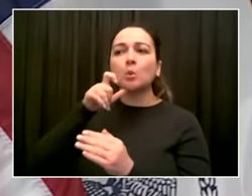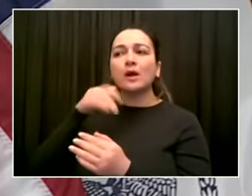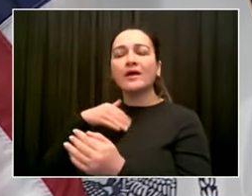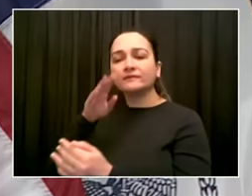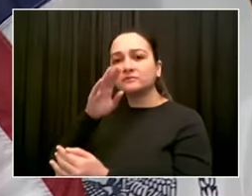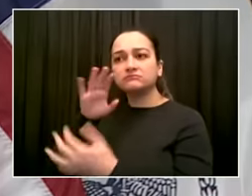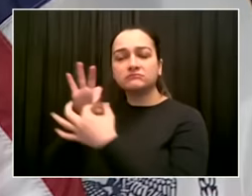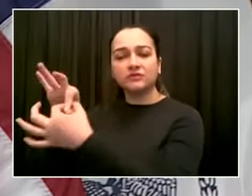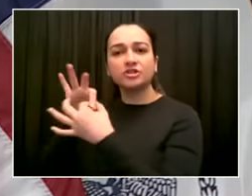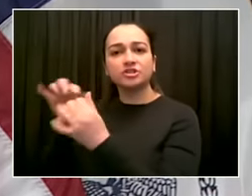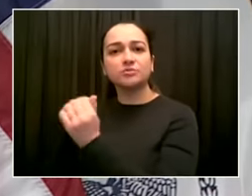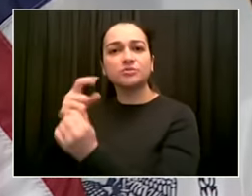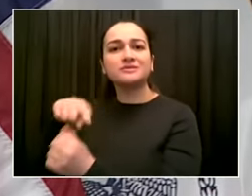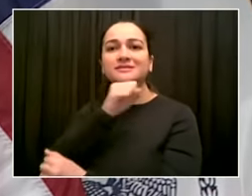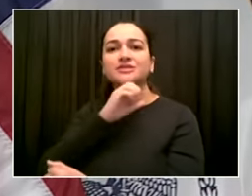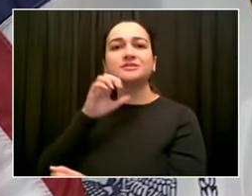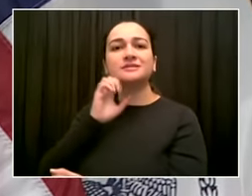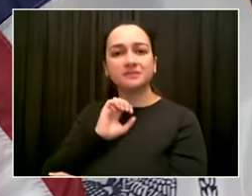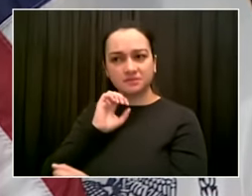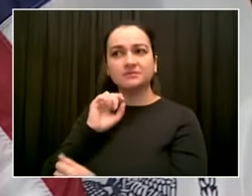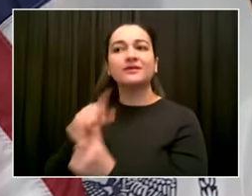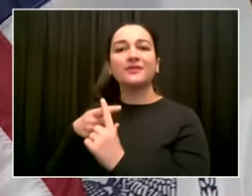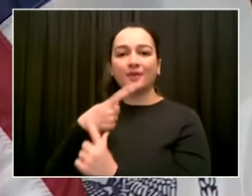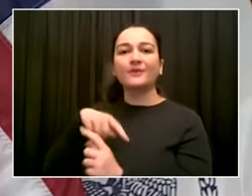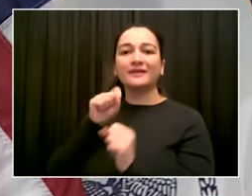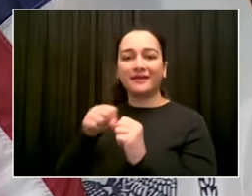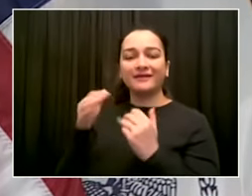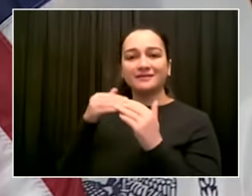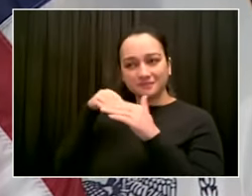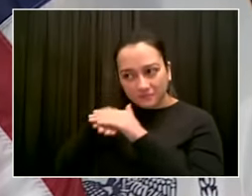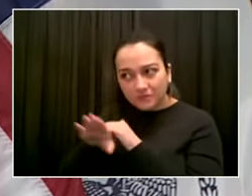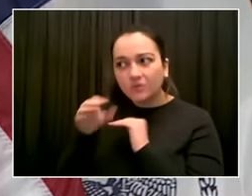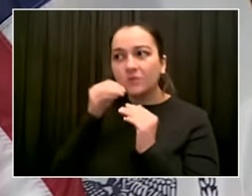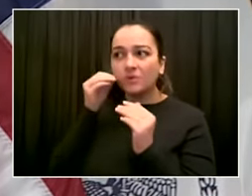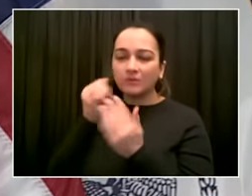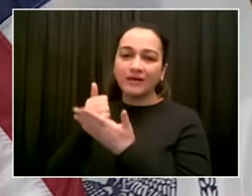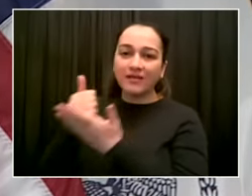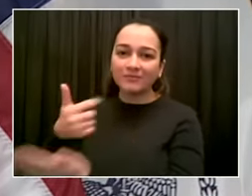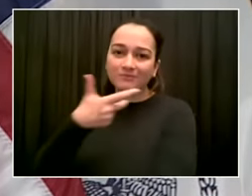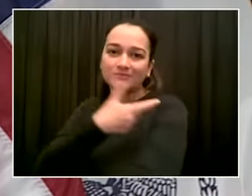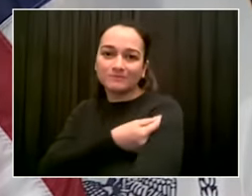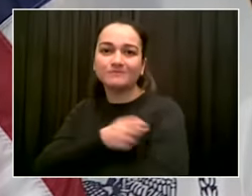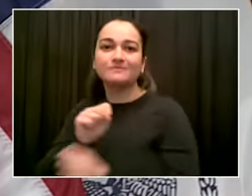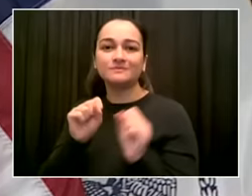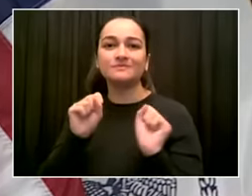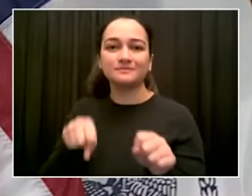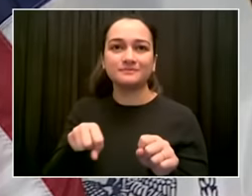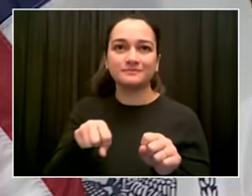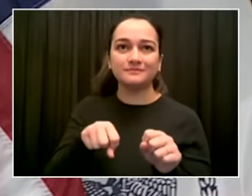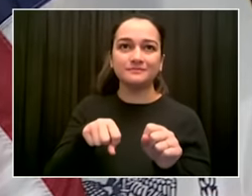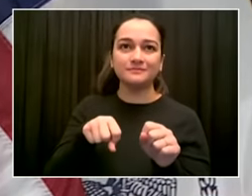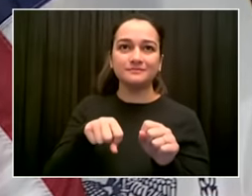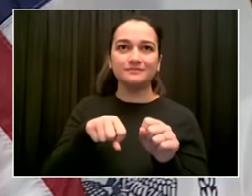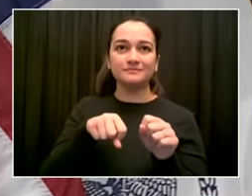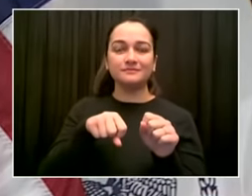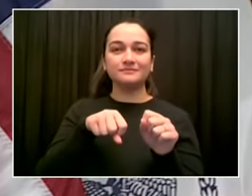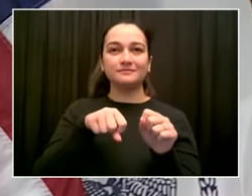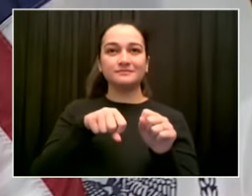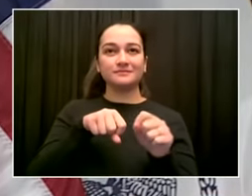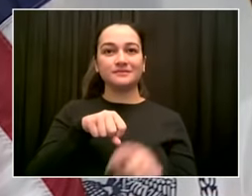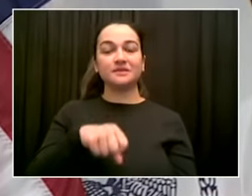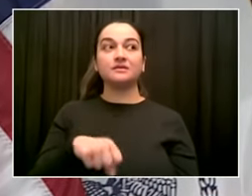We'll reserve as much as we can for that. The rest of it we'll be using as part of our general effort. Dr. Cass, Dr. Varma, you want to add?